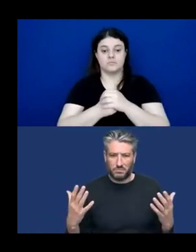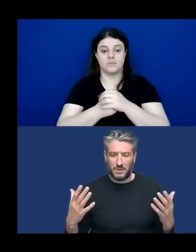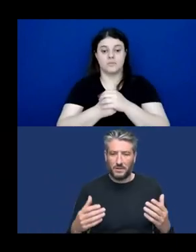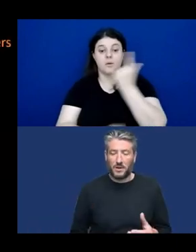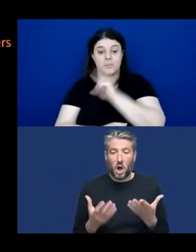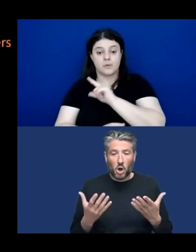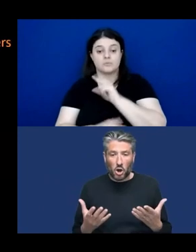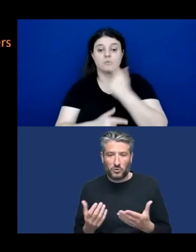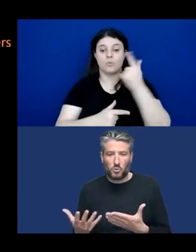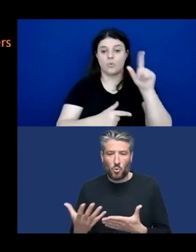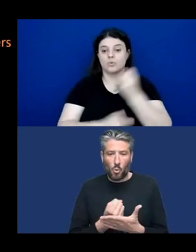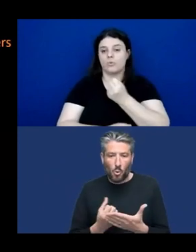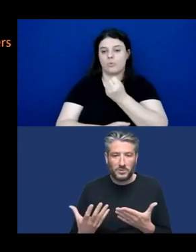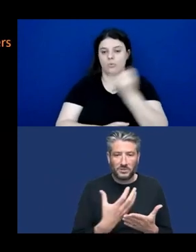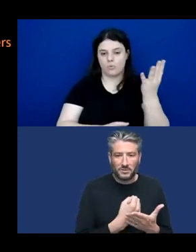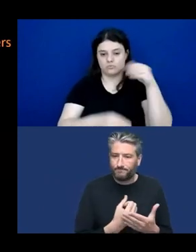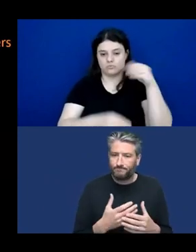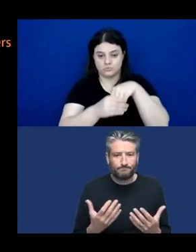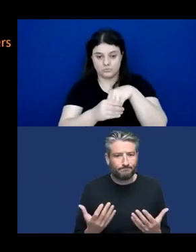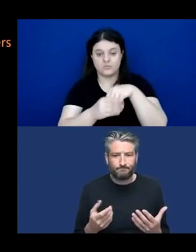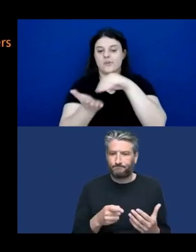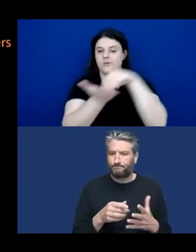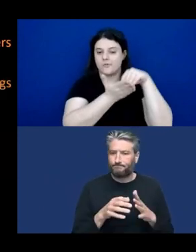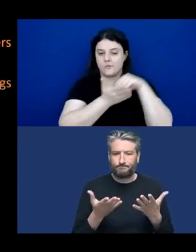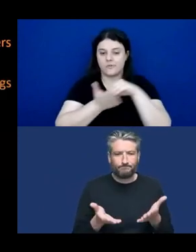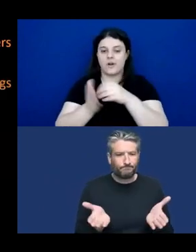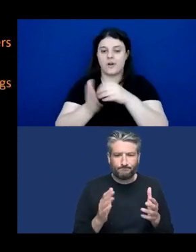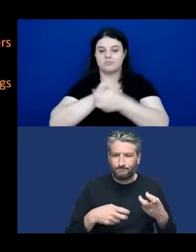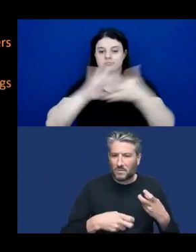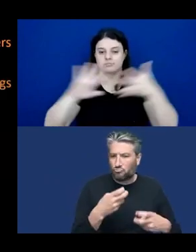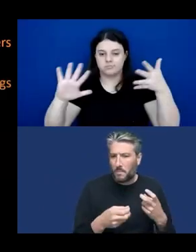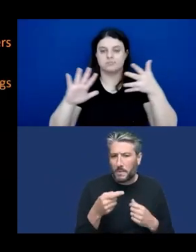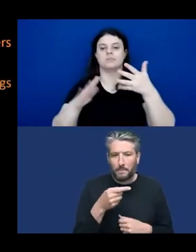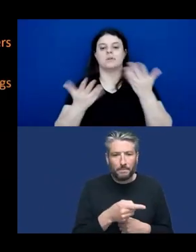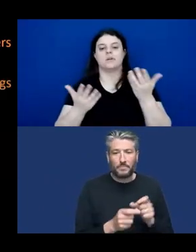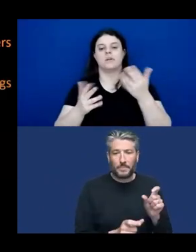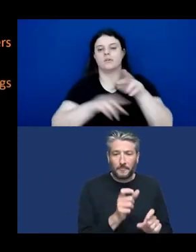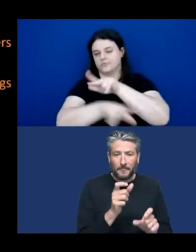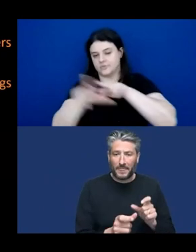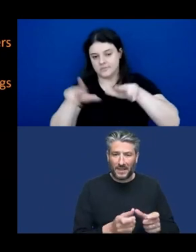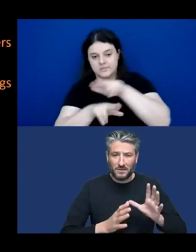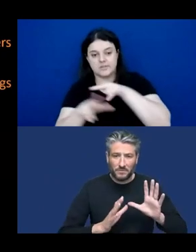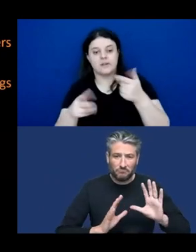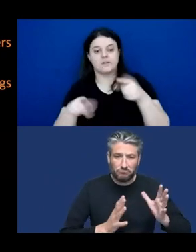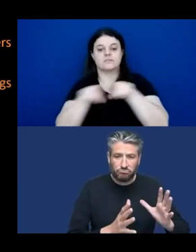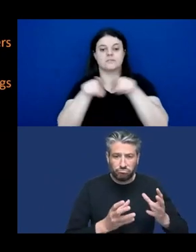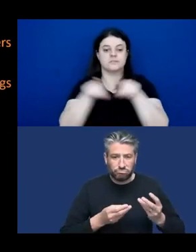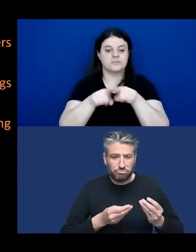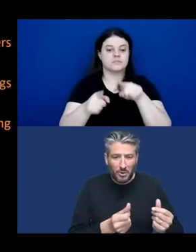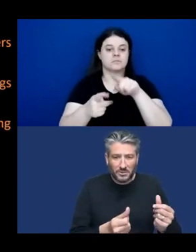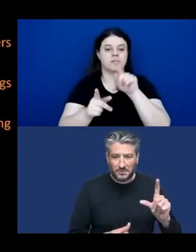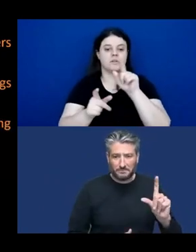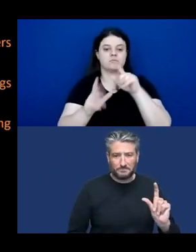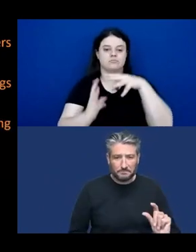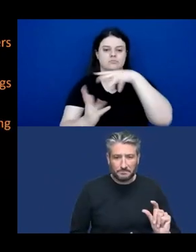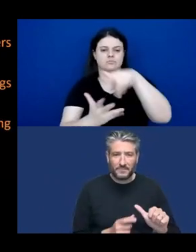of other limitations, including lack of fluent deaf signers, signer diversity, real world settings, complete and appropriate